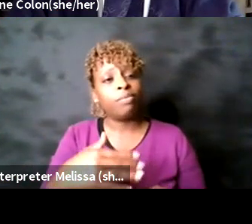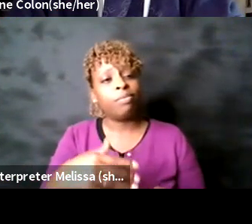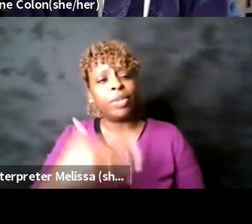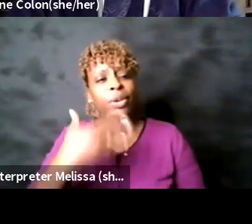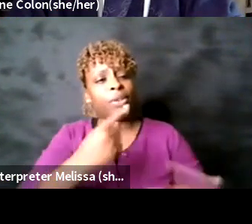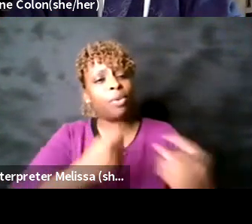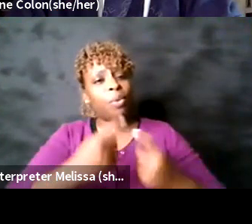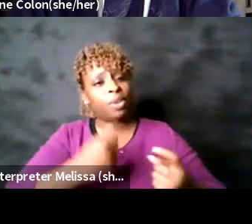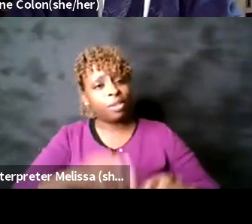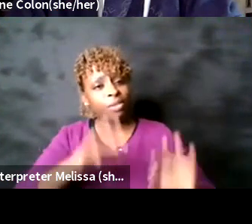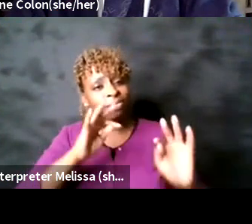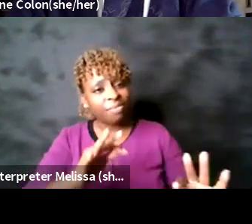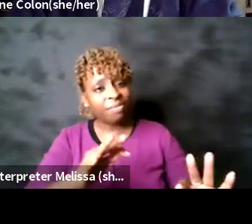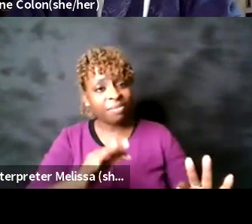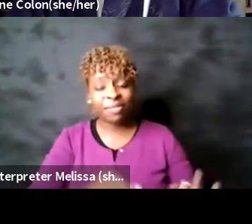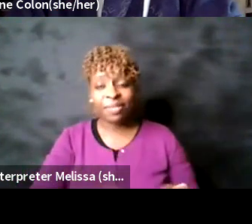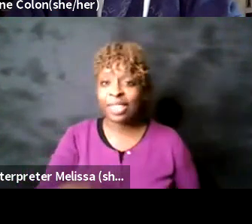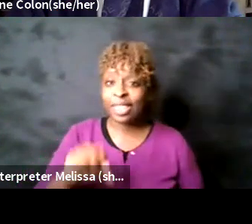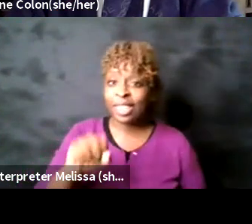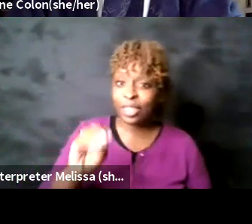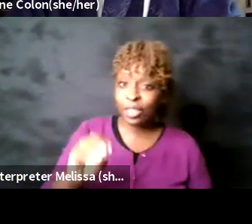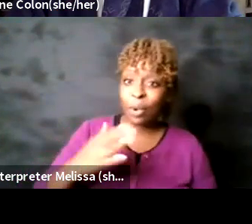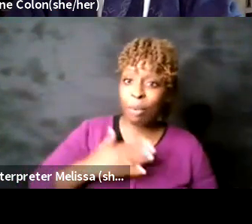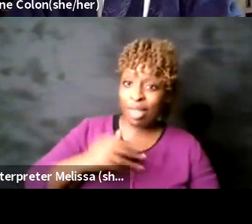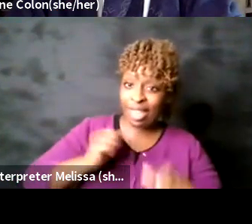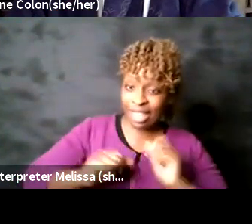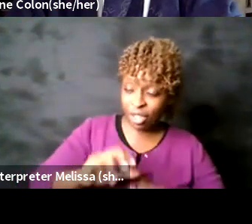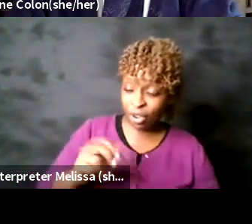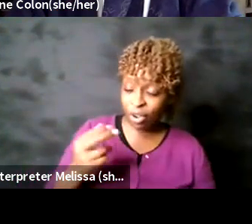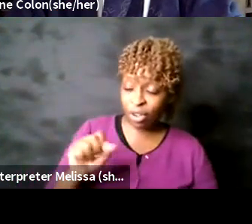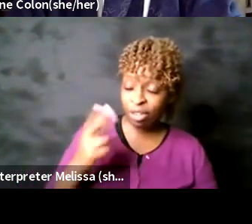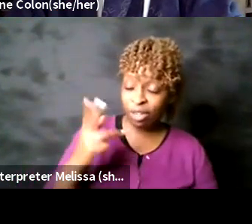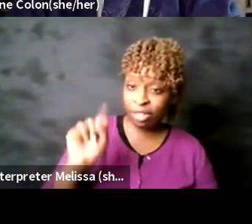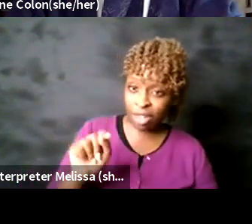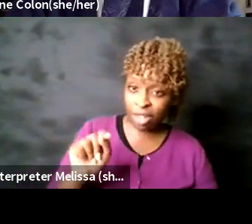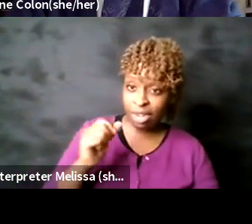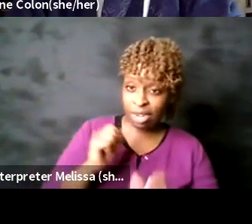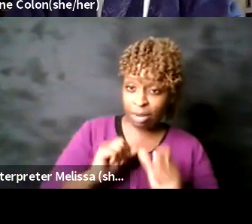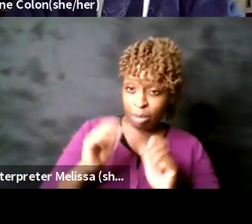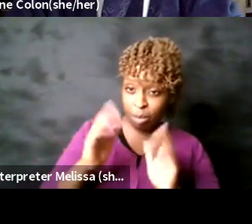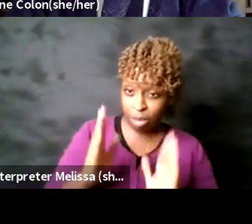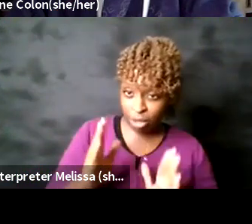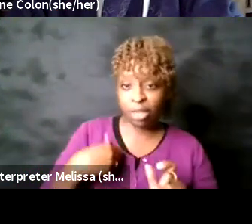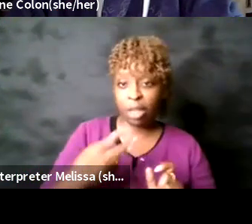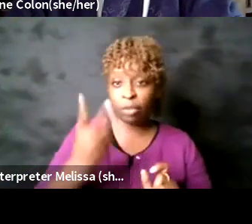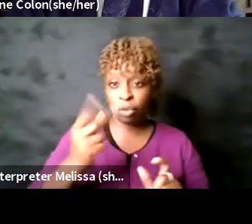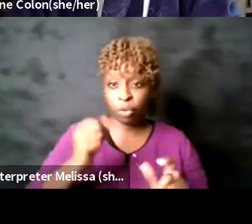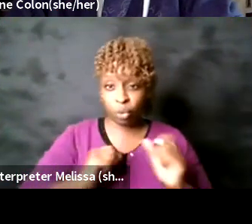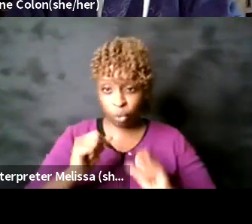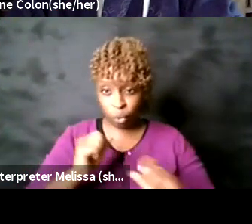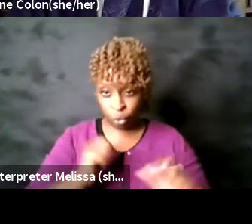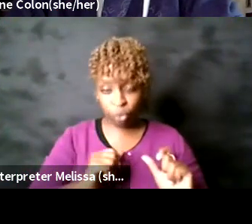what are we doing shotgun players does have our shows for two series we have a bridge series which are smaller